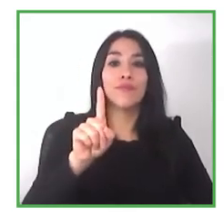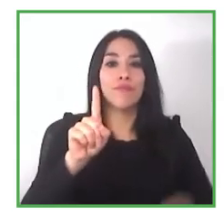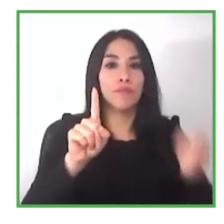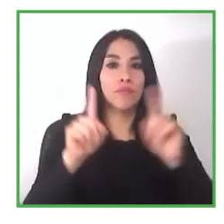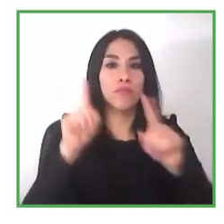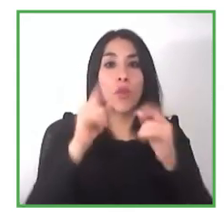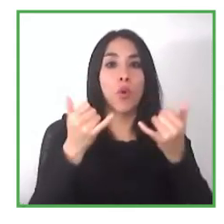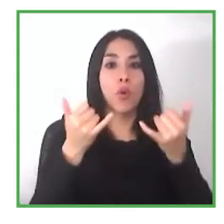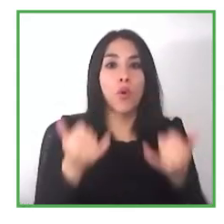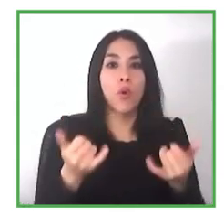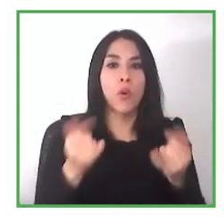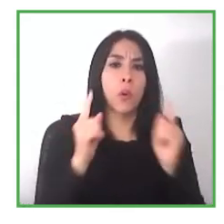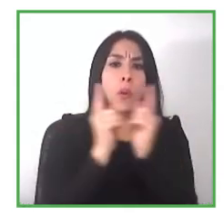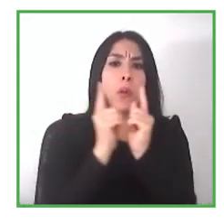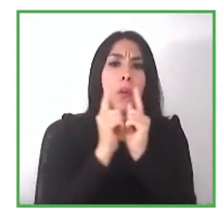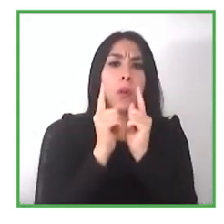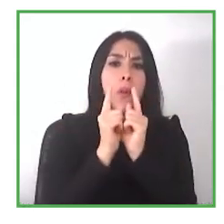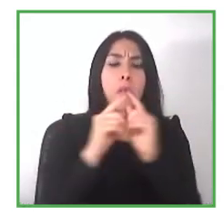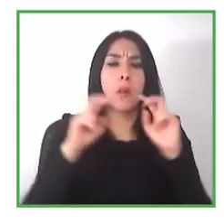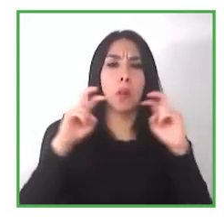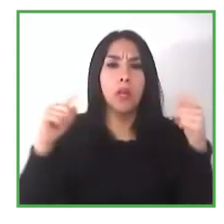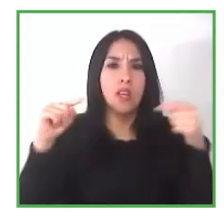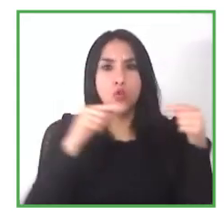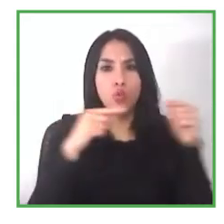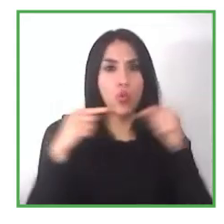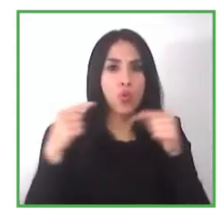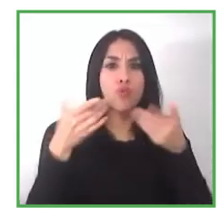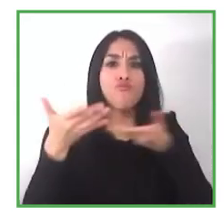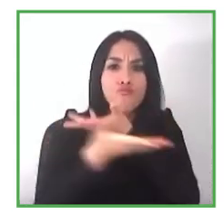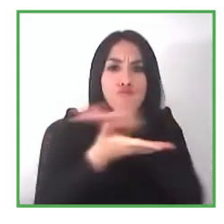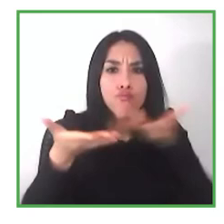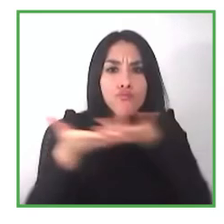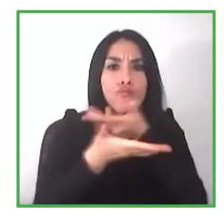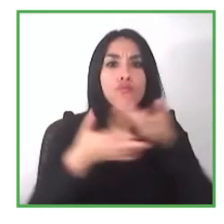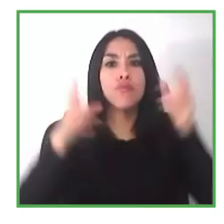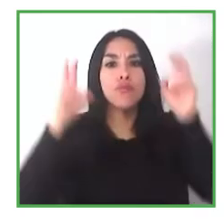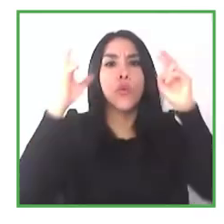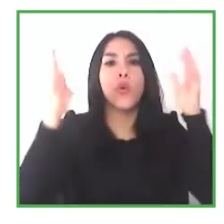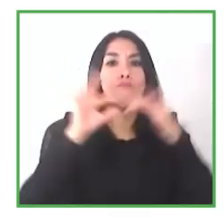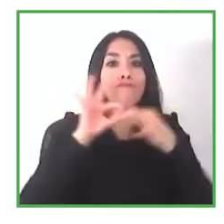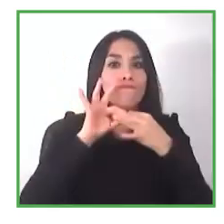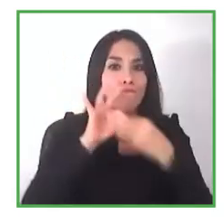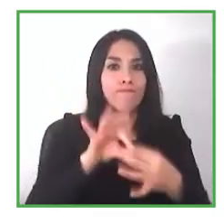speakers, we invited you to have this panel